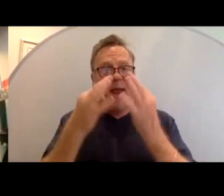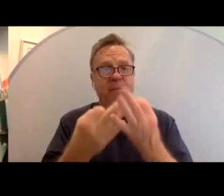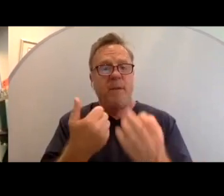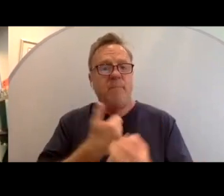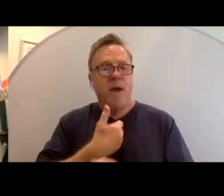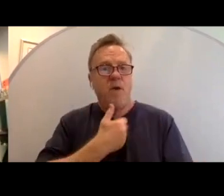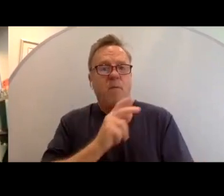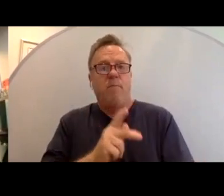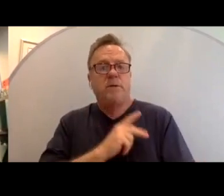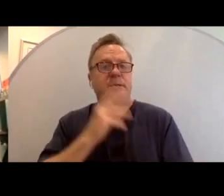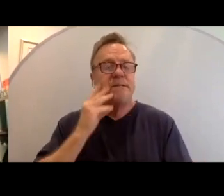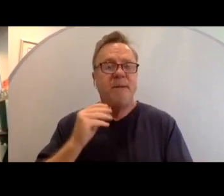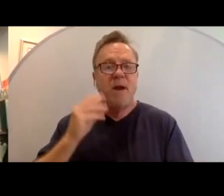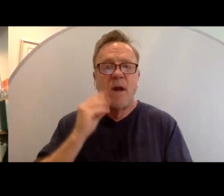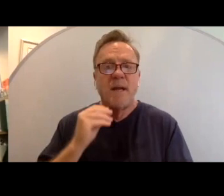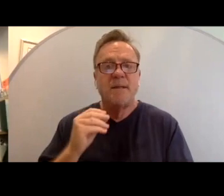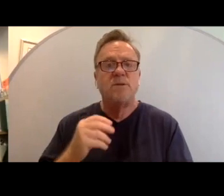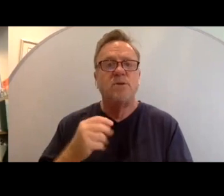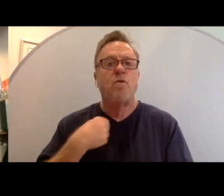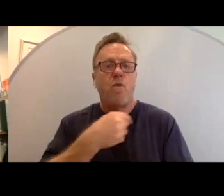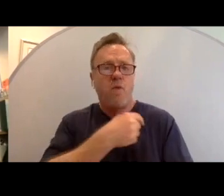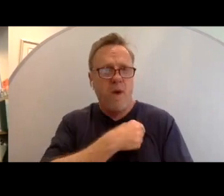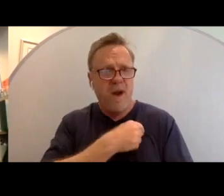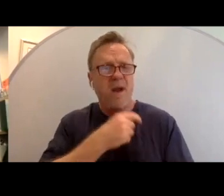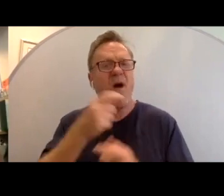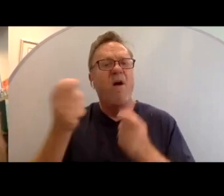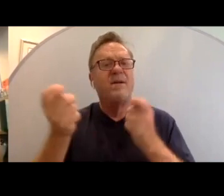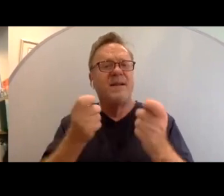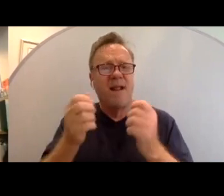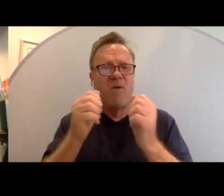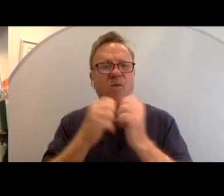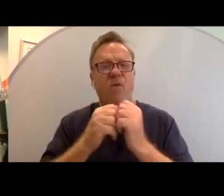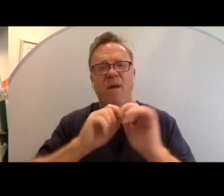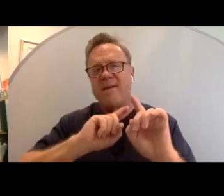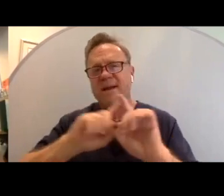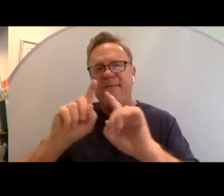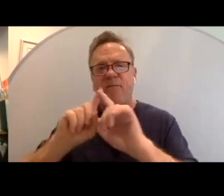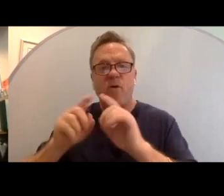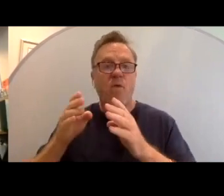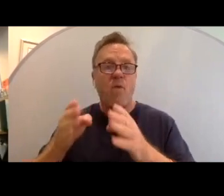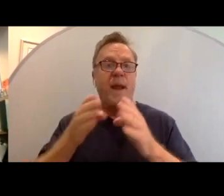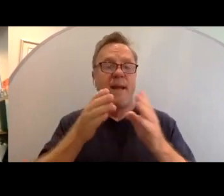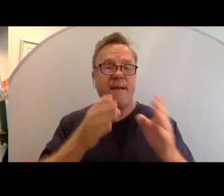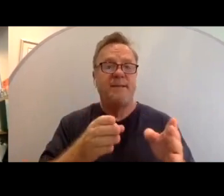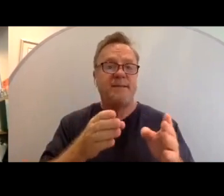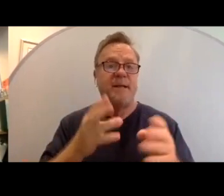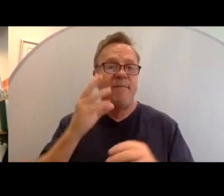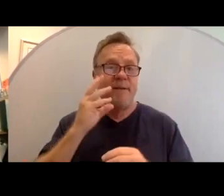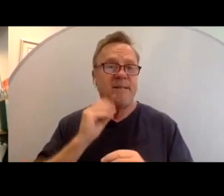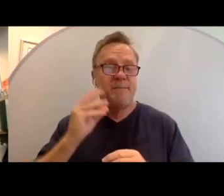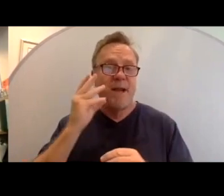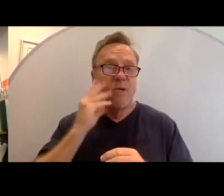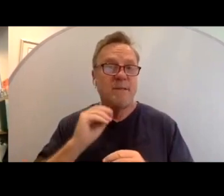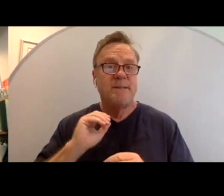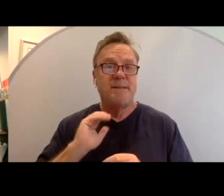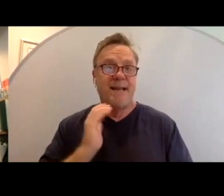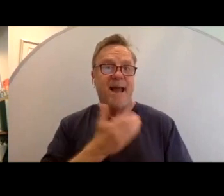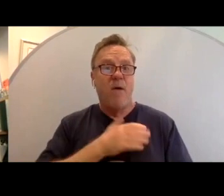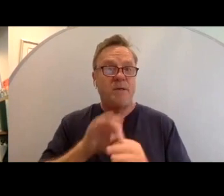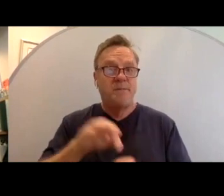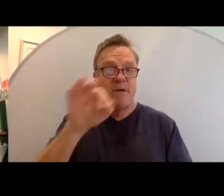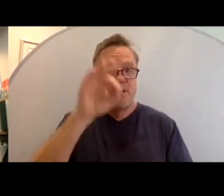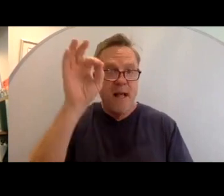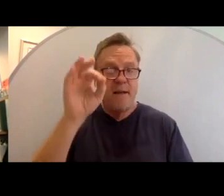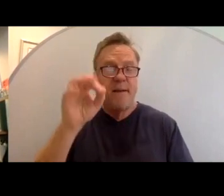experience, we are dealing with different ways of experiencing our spirituality, and